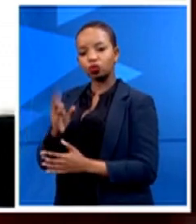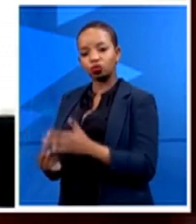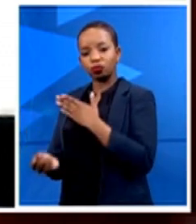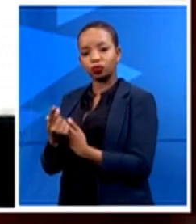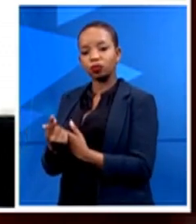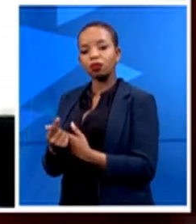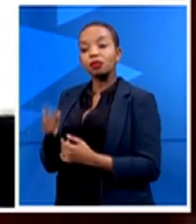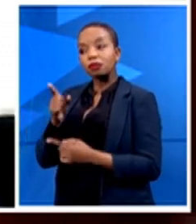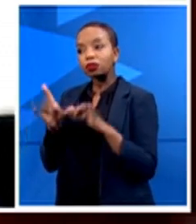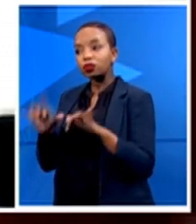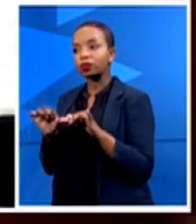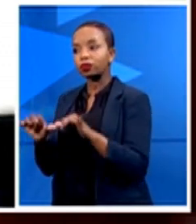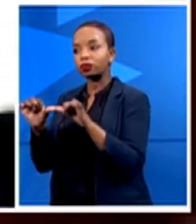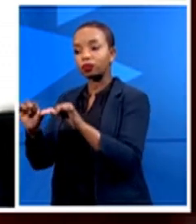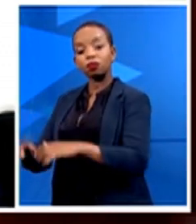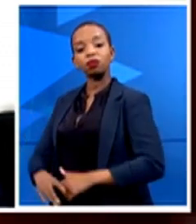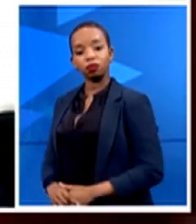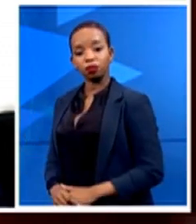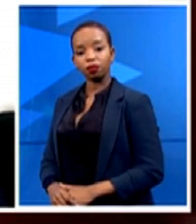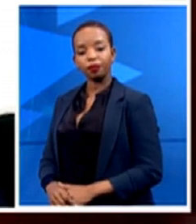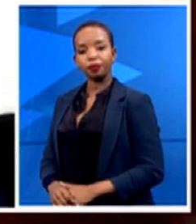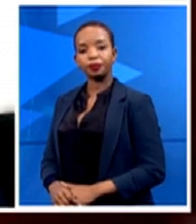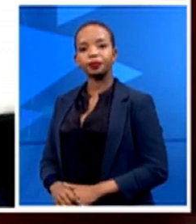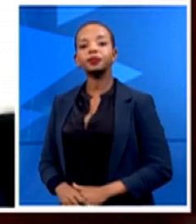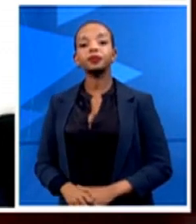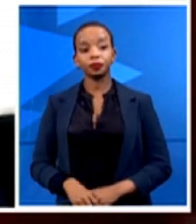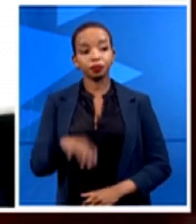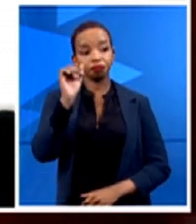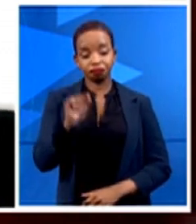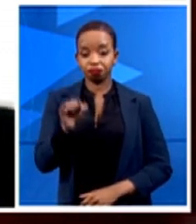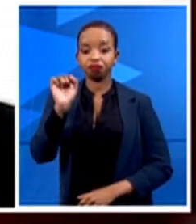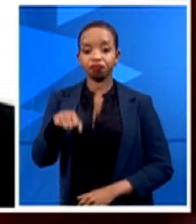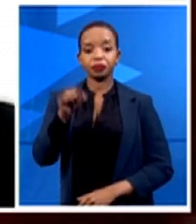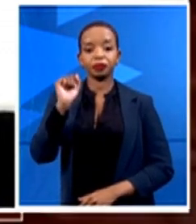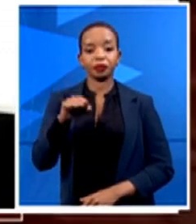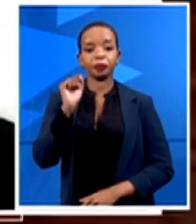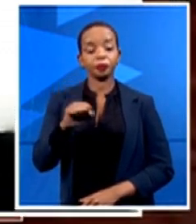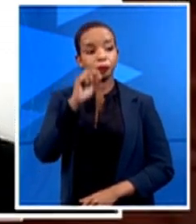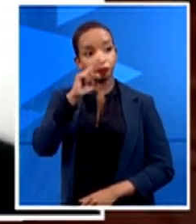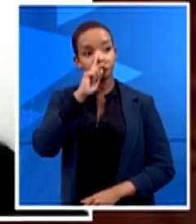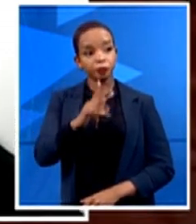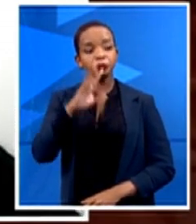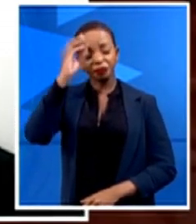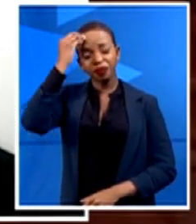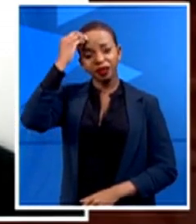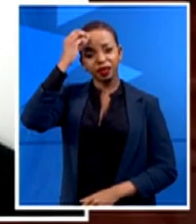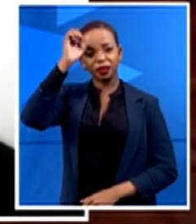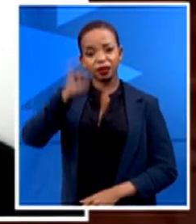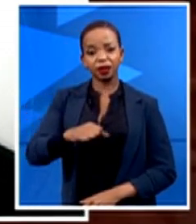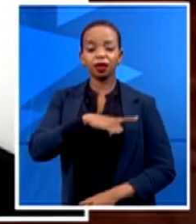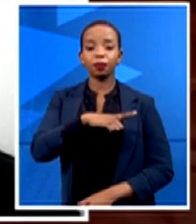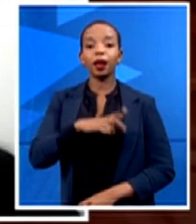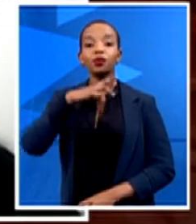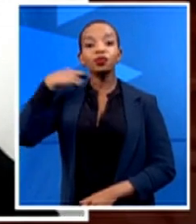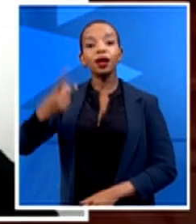Yeah. Yeah. Look, it's quite interesting because the reality of it is that all of these technologies have existed.